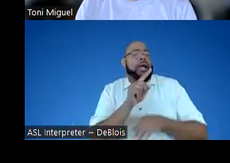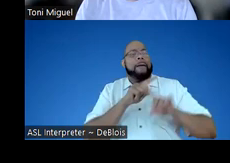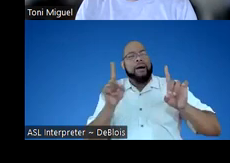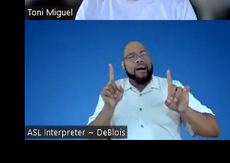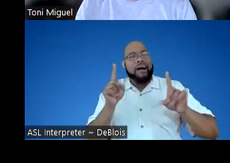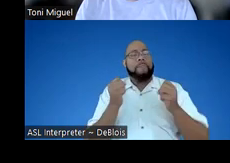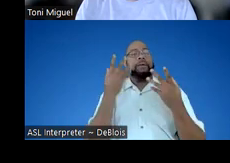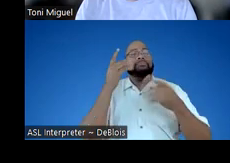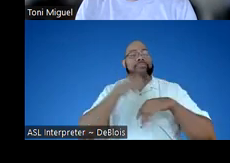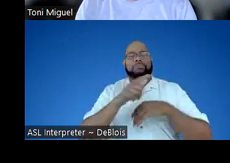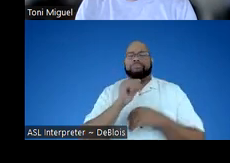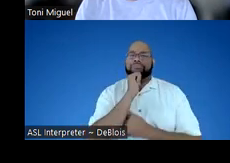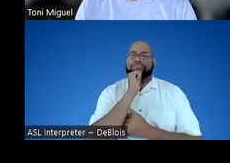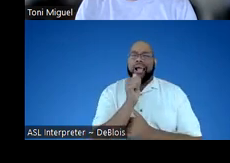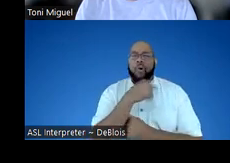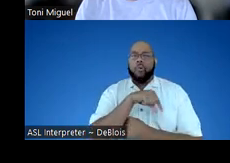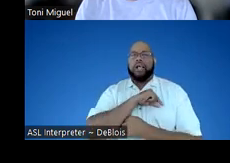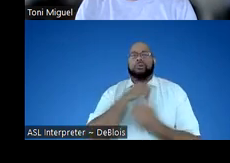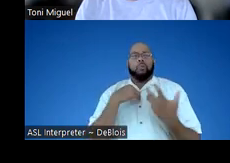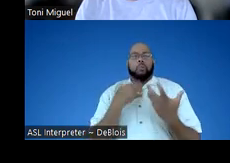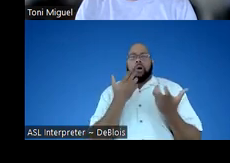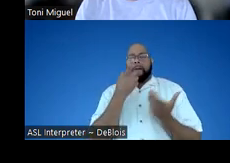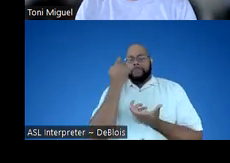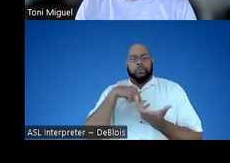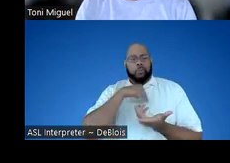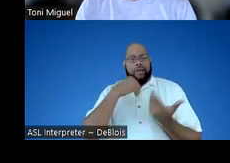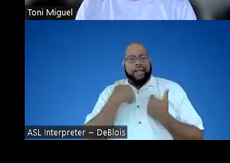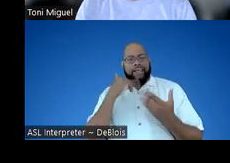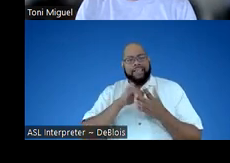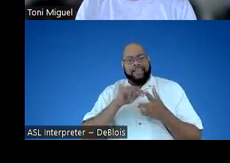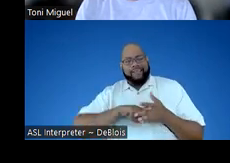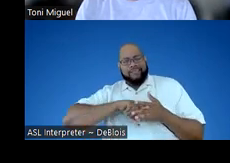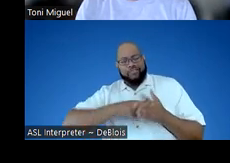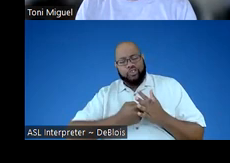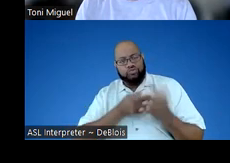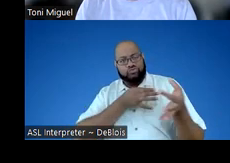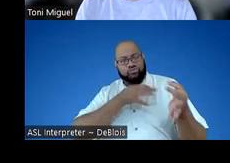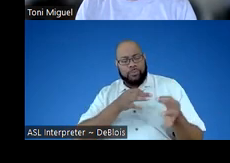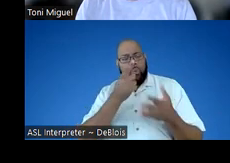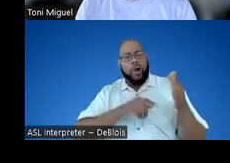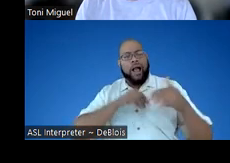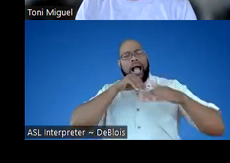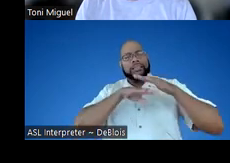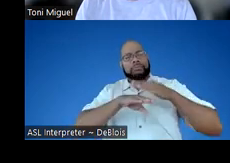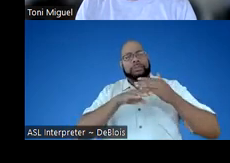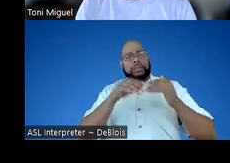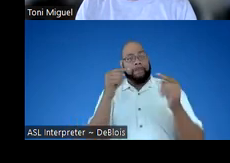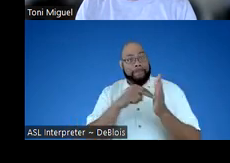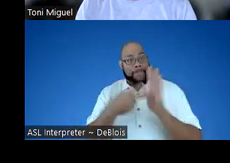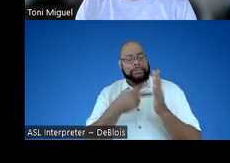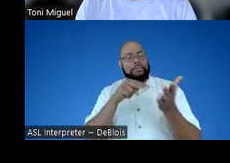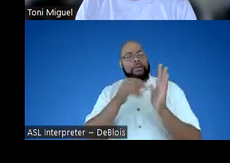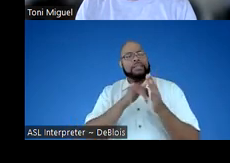a lot of them, that's not the quality we want, because like we had in that initial description of what accessibility means, it means